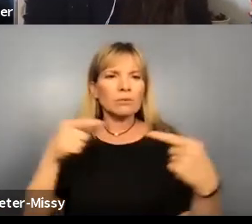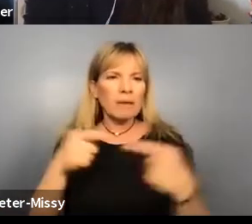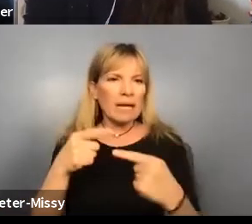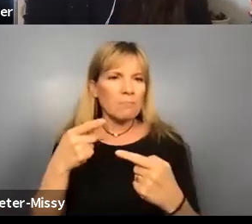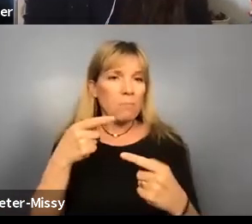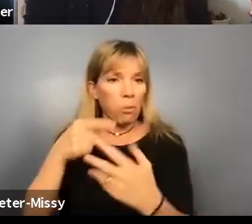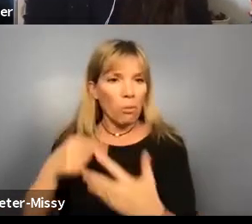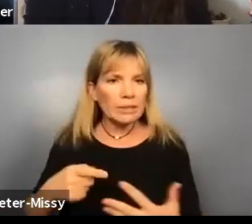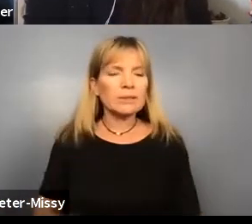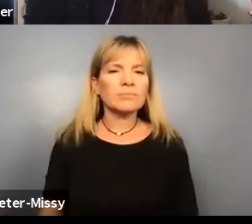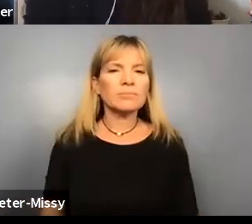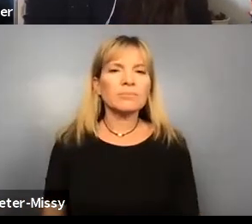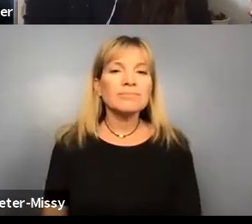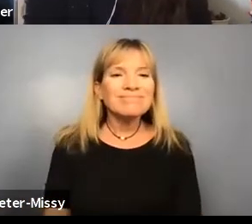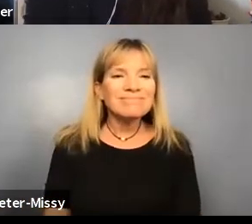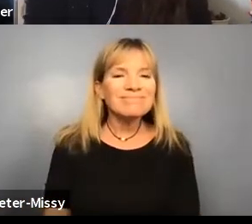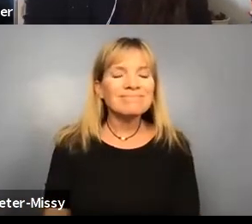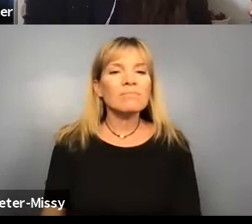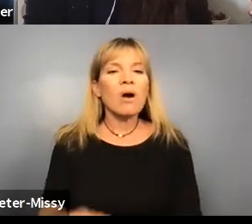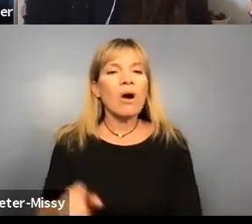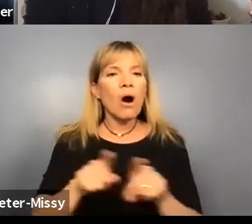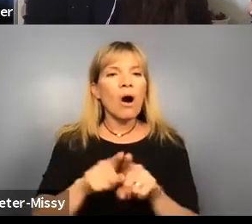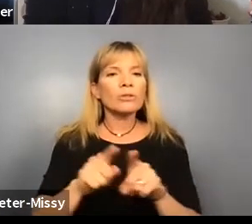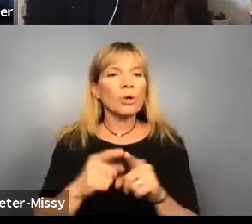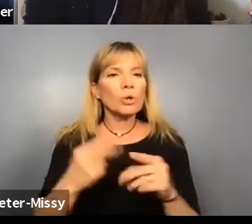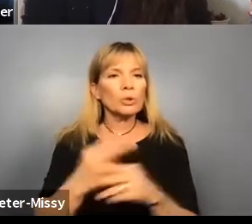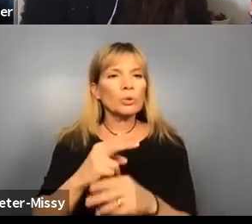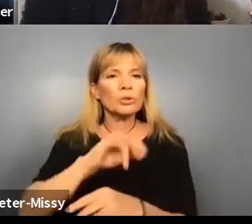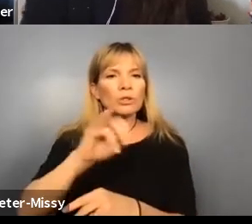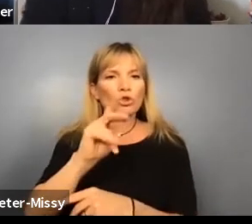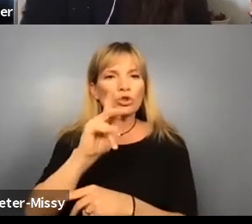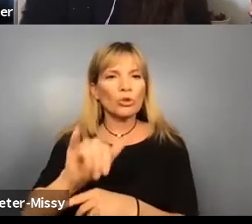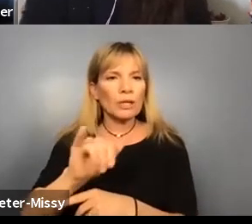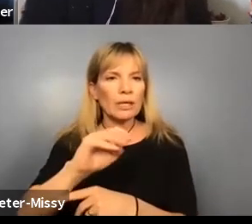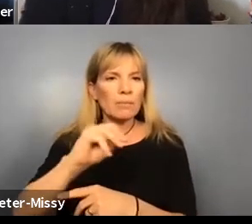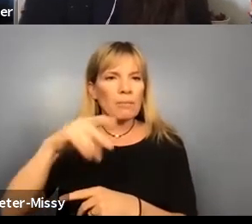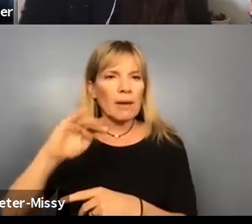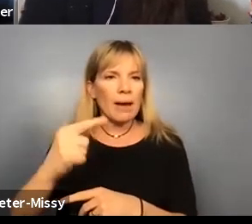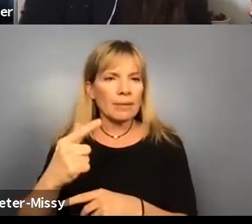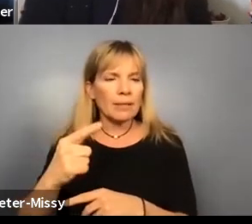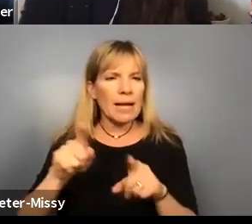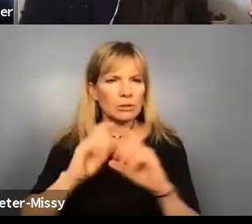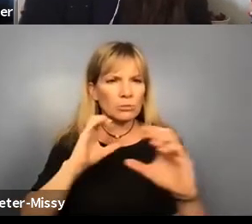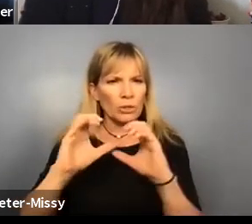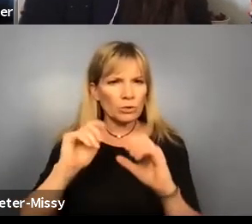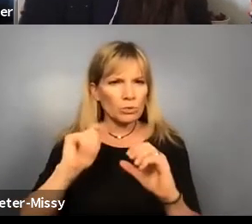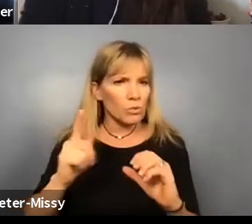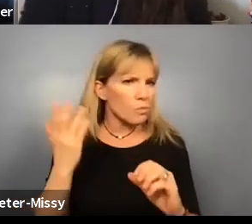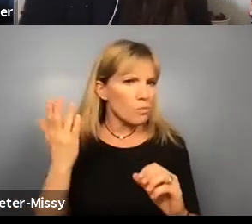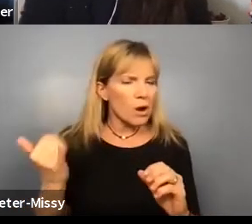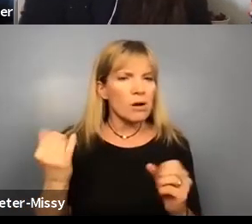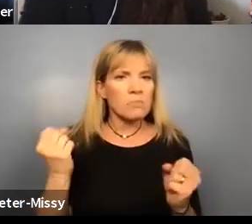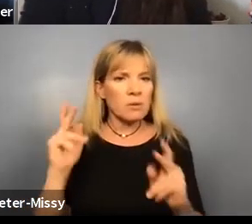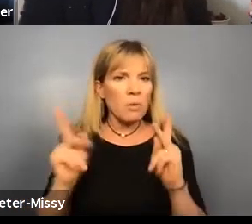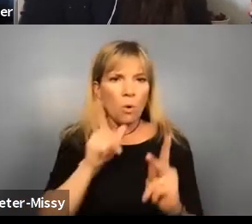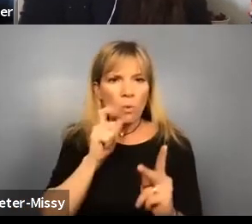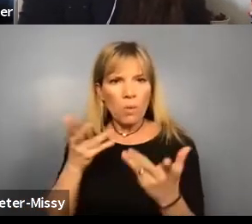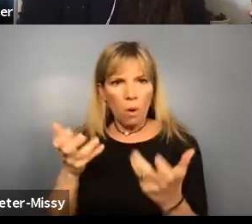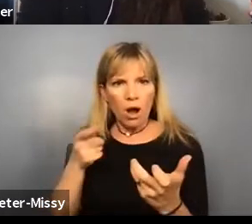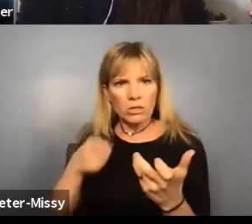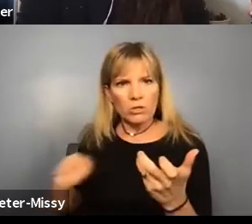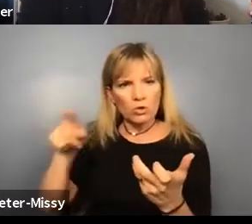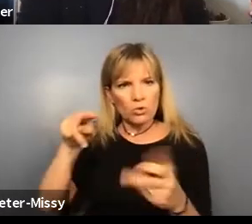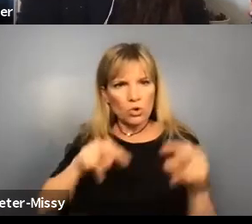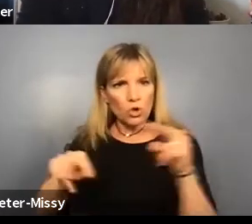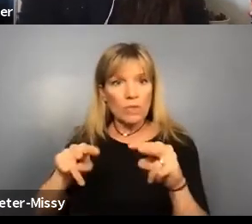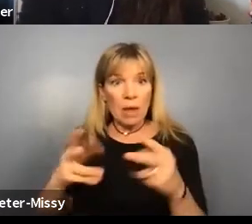Um, we also use journey mapping as a communication tool. So many people that we want to look